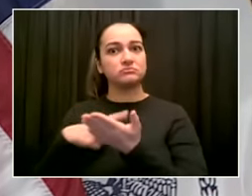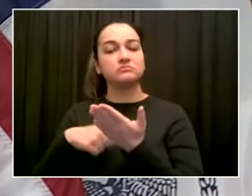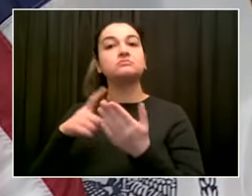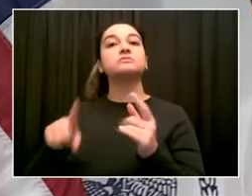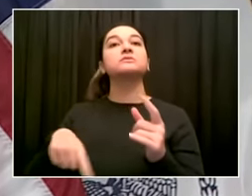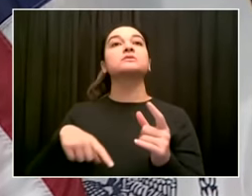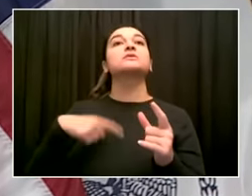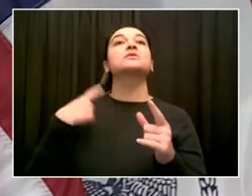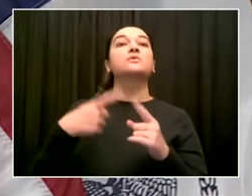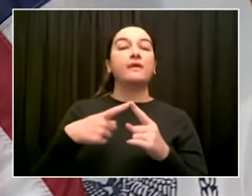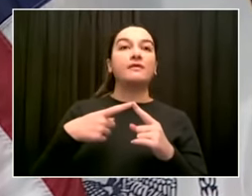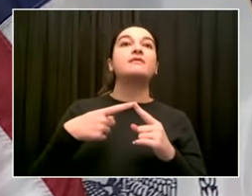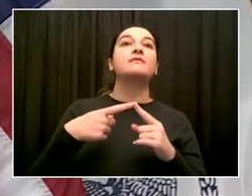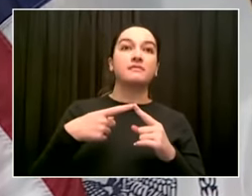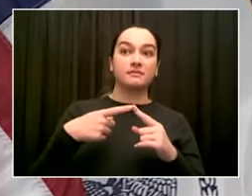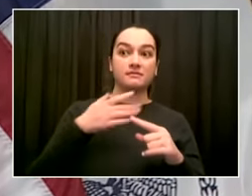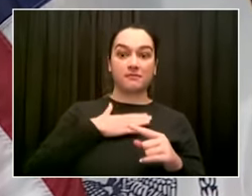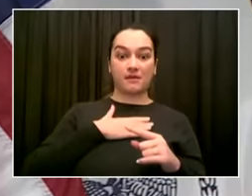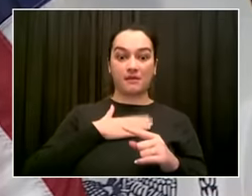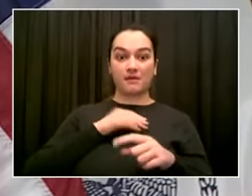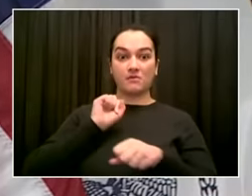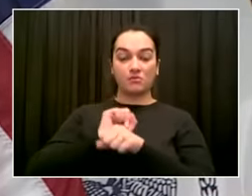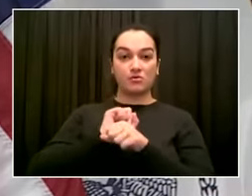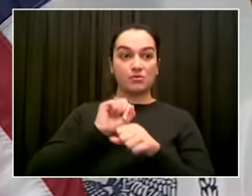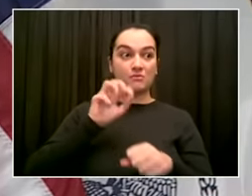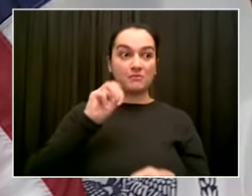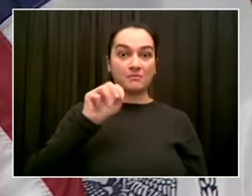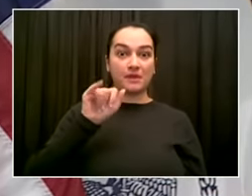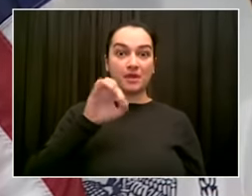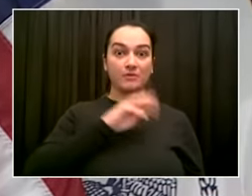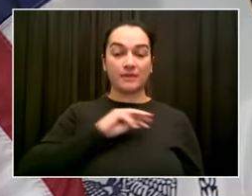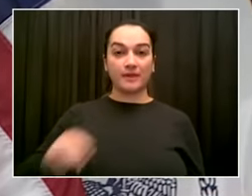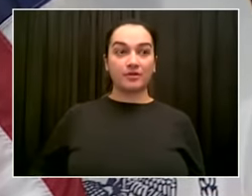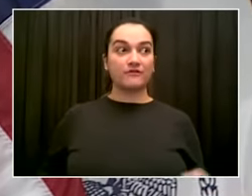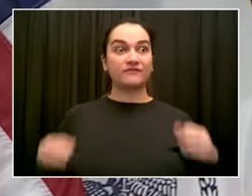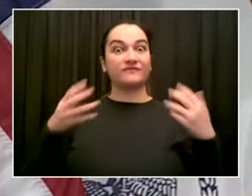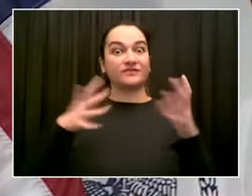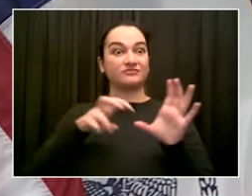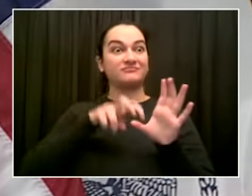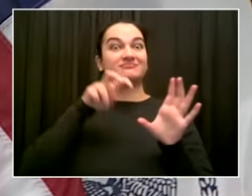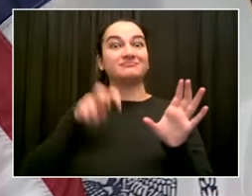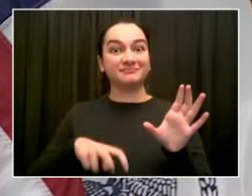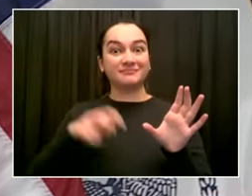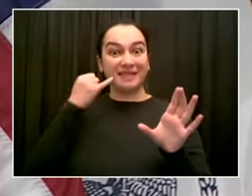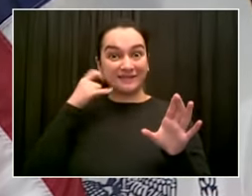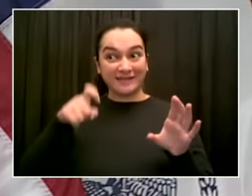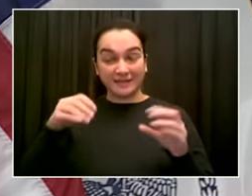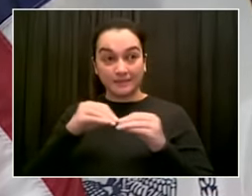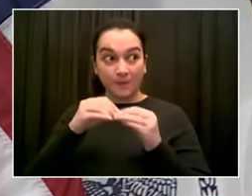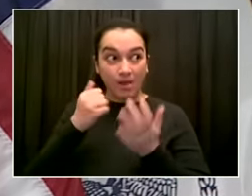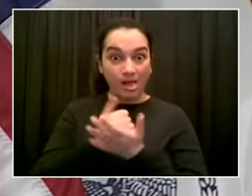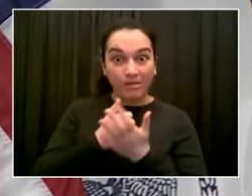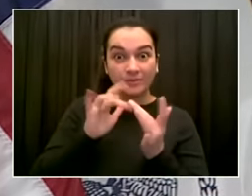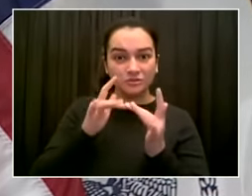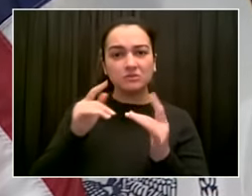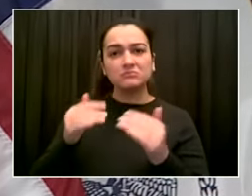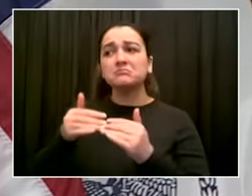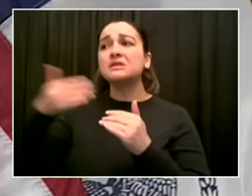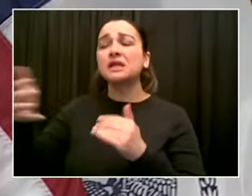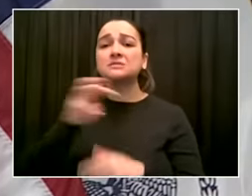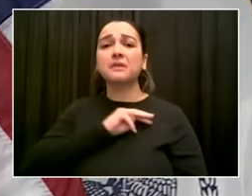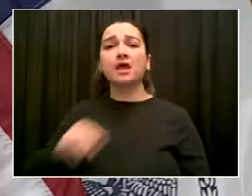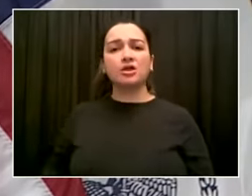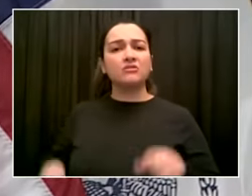We're still fighting for absolute total full internet access. And honestly, I think you will